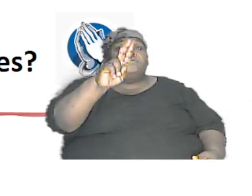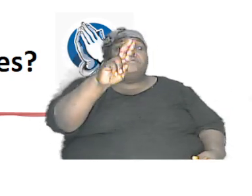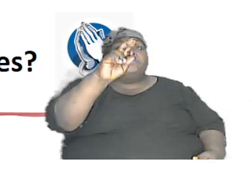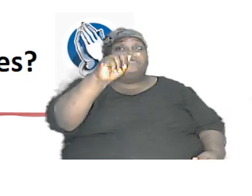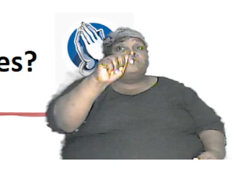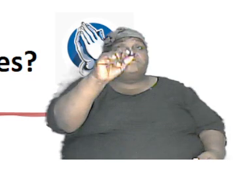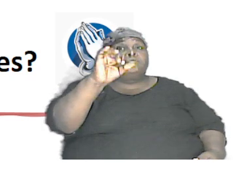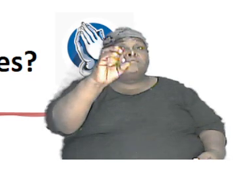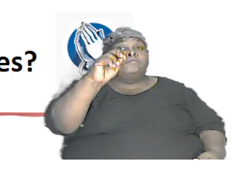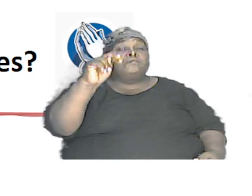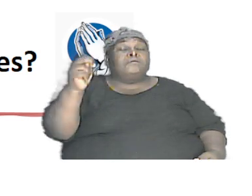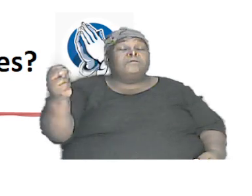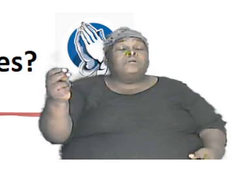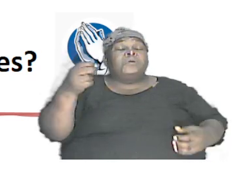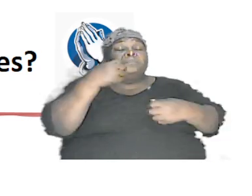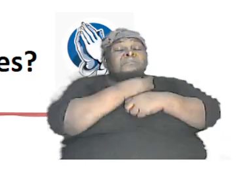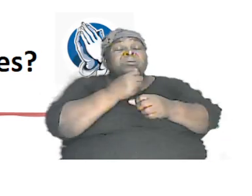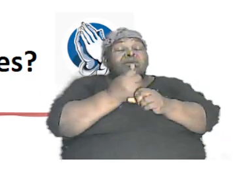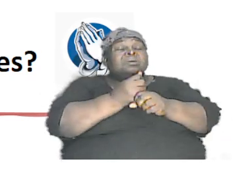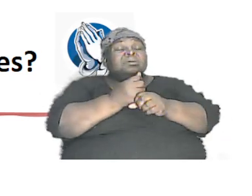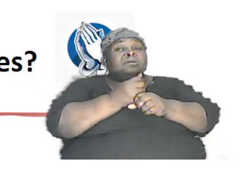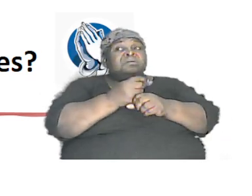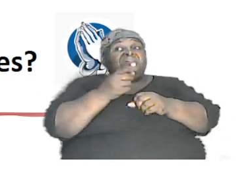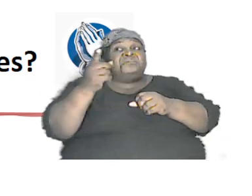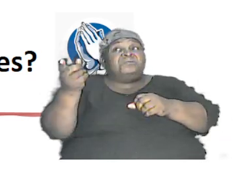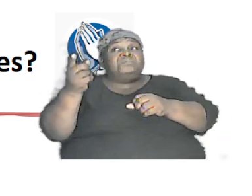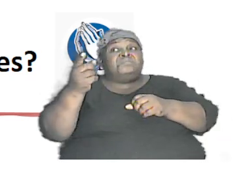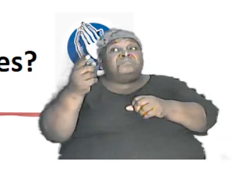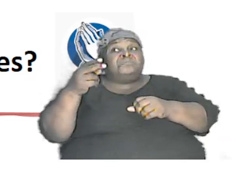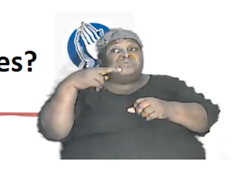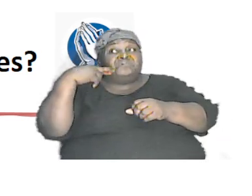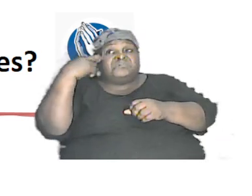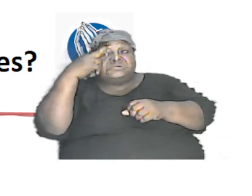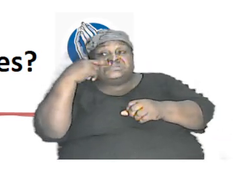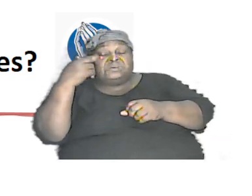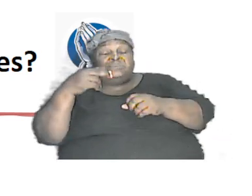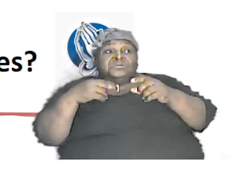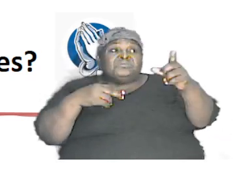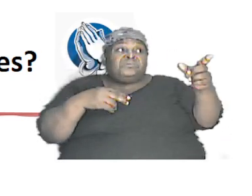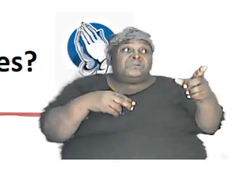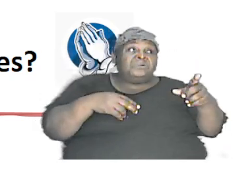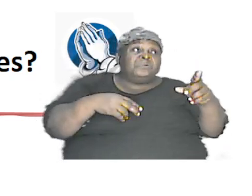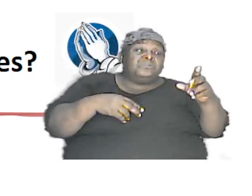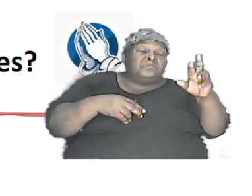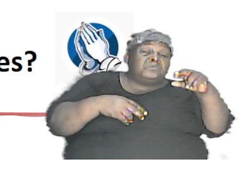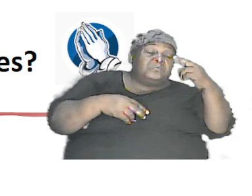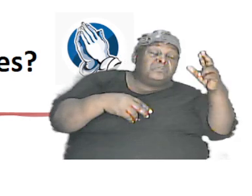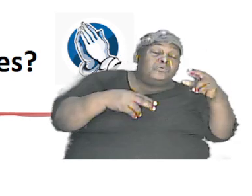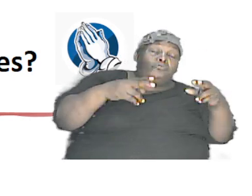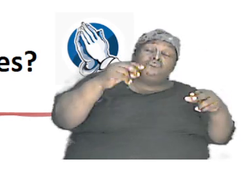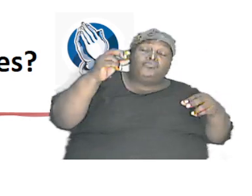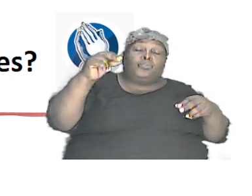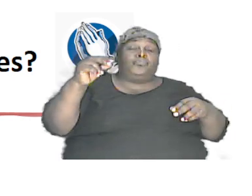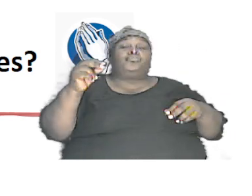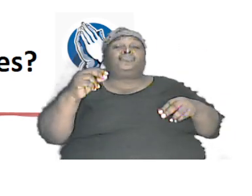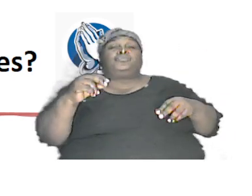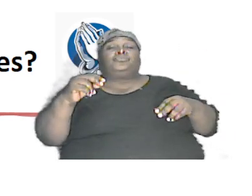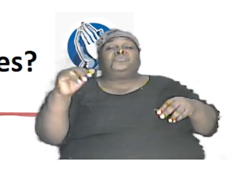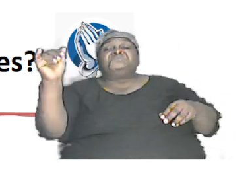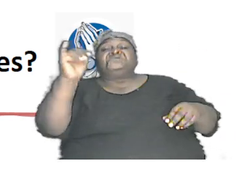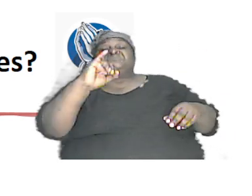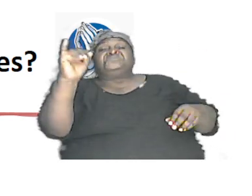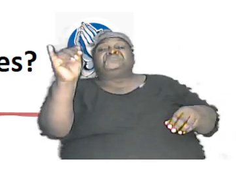to evolve that way over millions of no evolution at all absolutely not it is from the